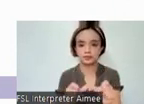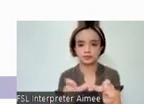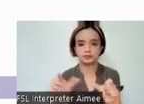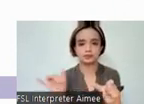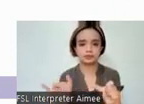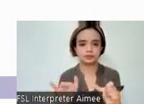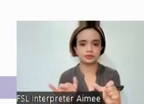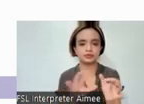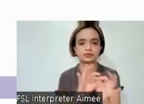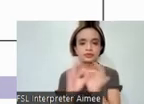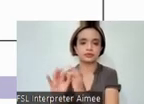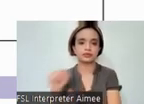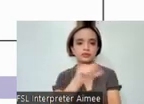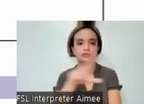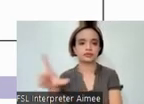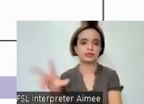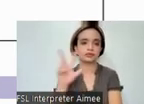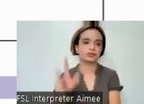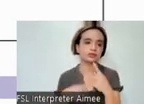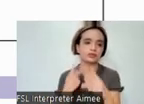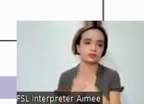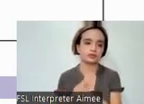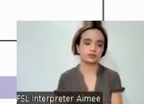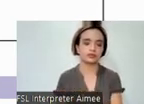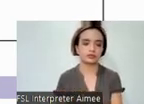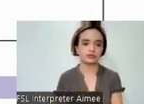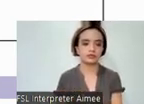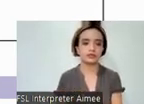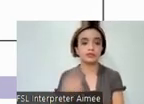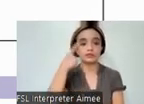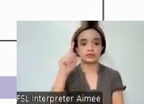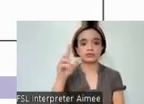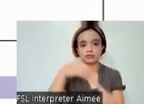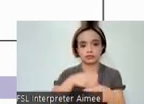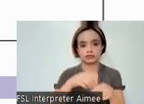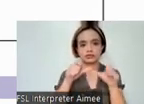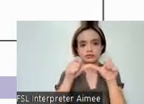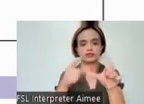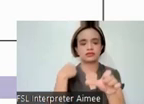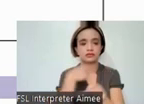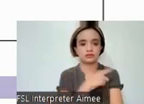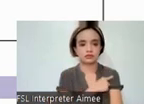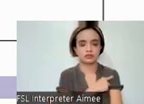equivalence across all three forms. For internal consistency, we used the CUDA-Richardson 20 formula.